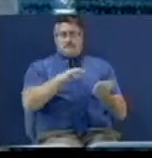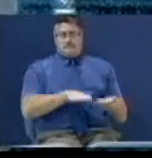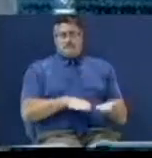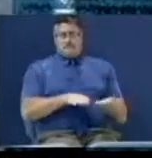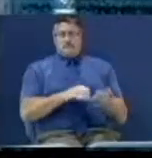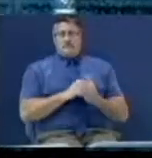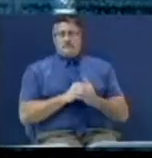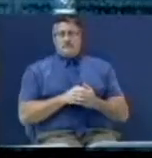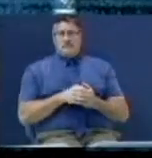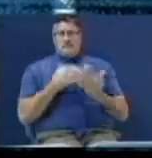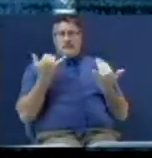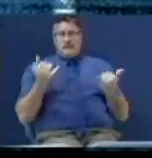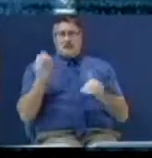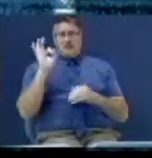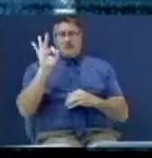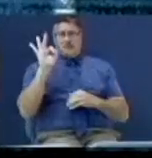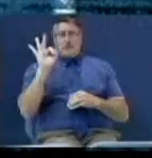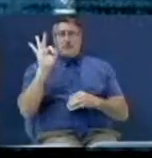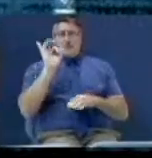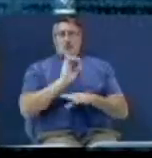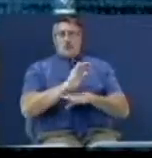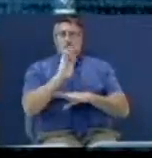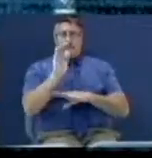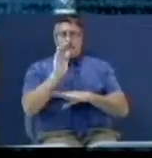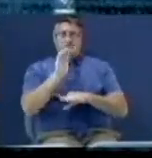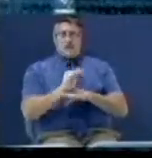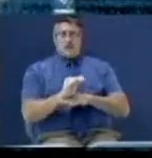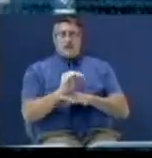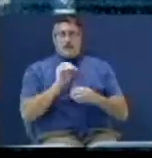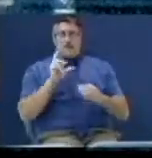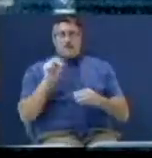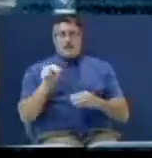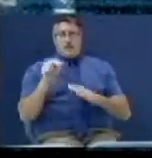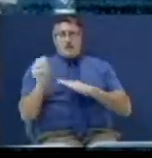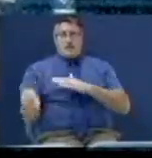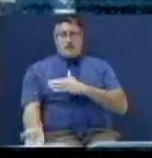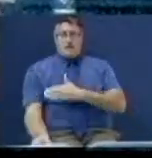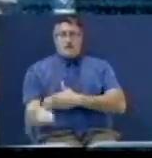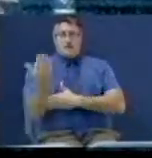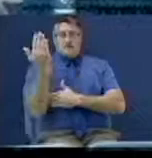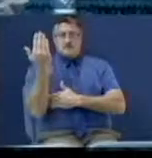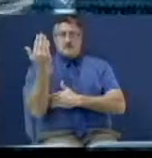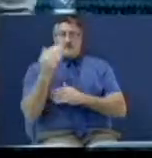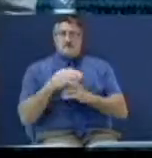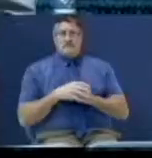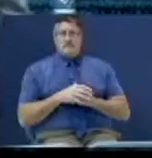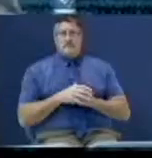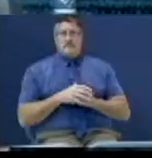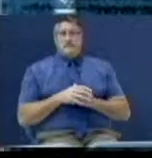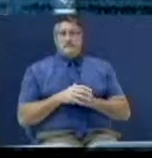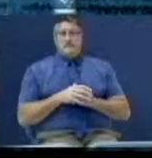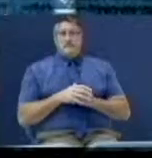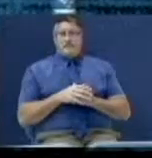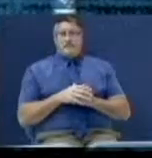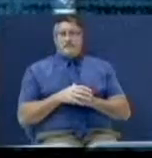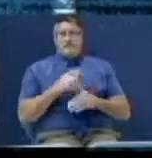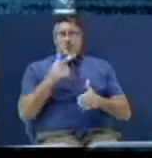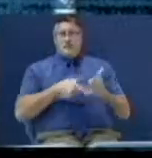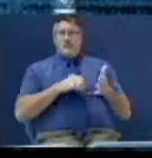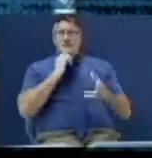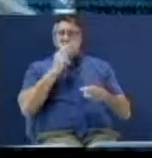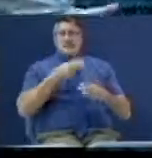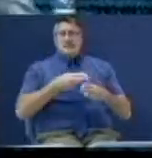Here's what I want to preach on tonight or this morning. You see, you done preached 20 minutes and you ain't give us a title.